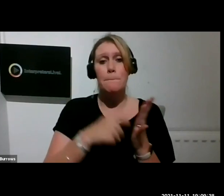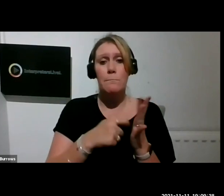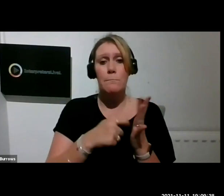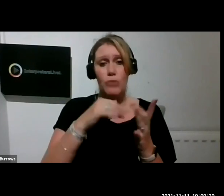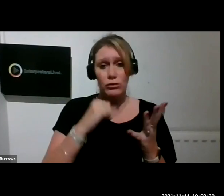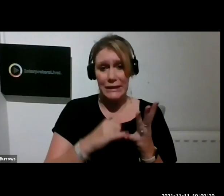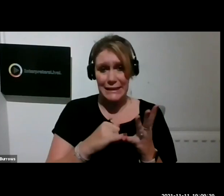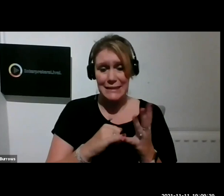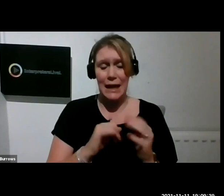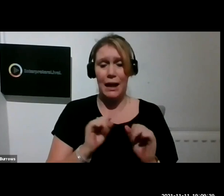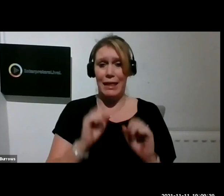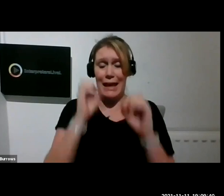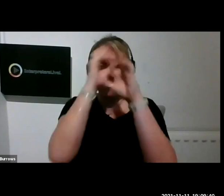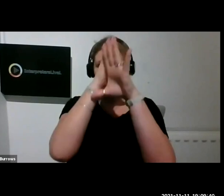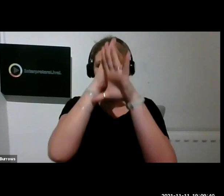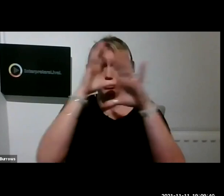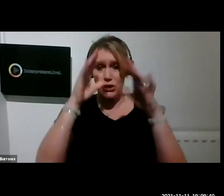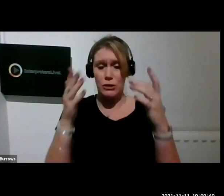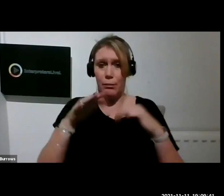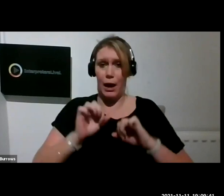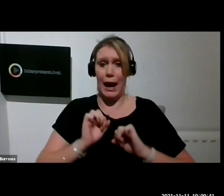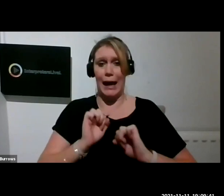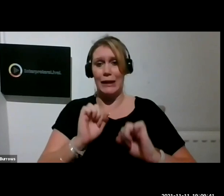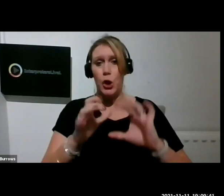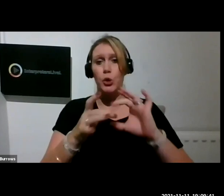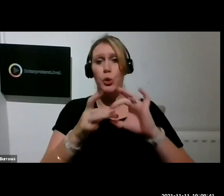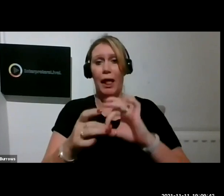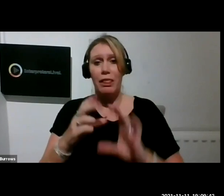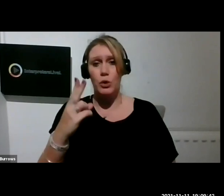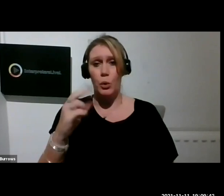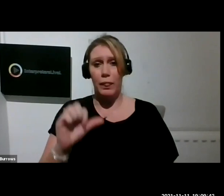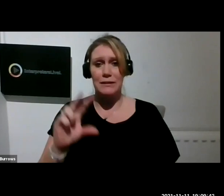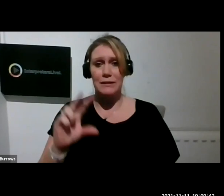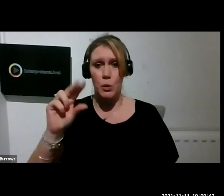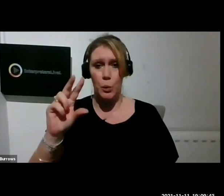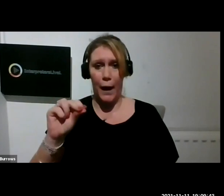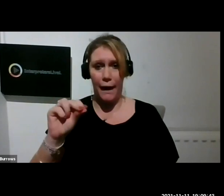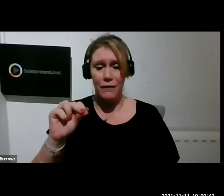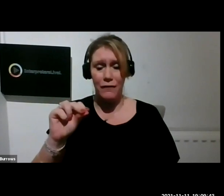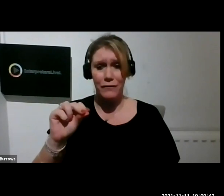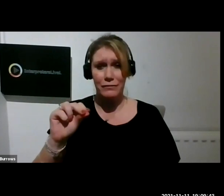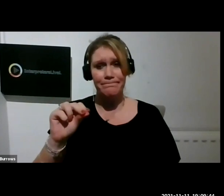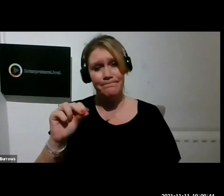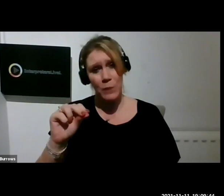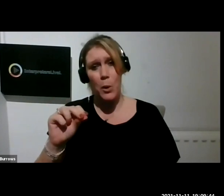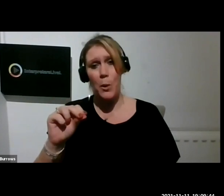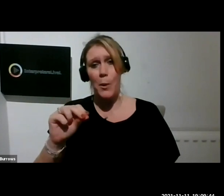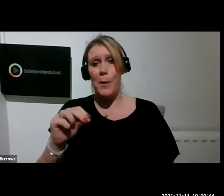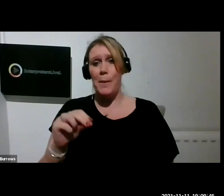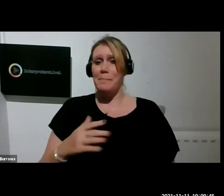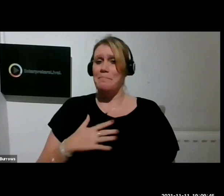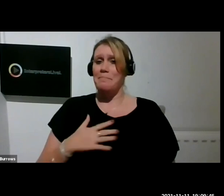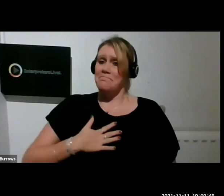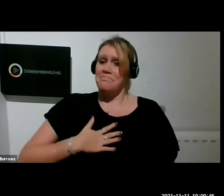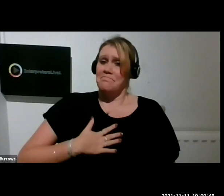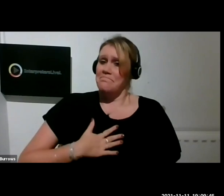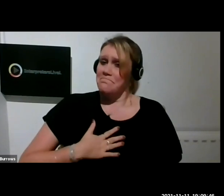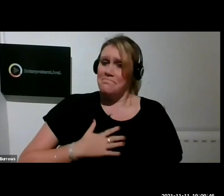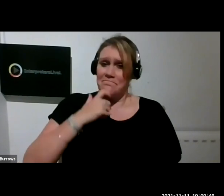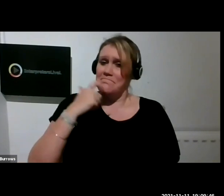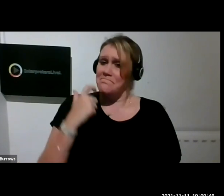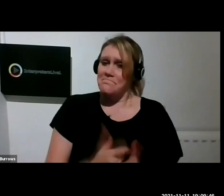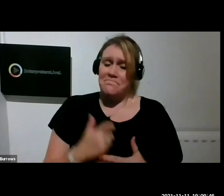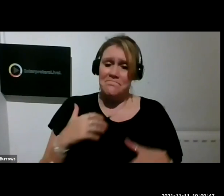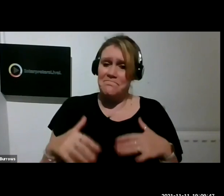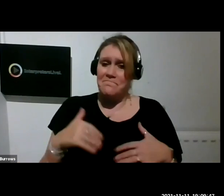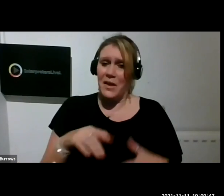inspiration behind Together 2012, would be delighted at the legacy that disabled people have created